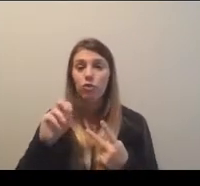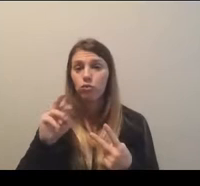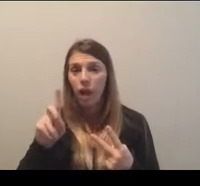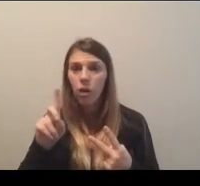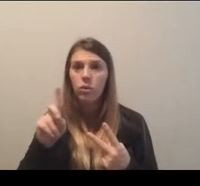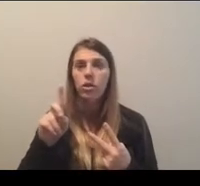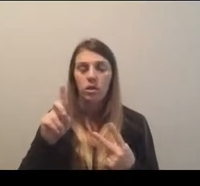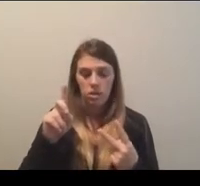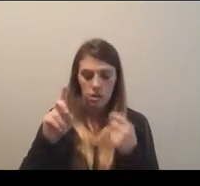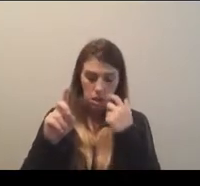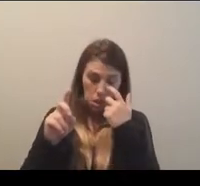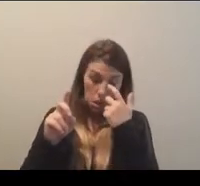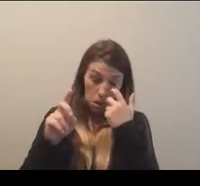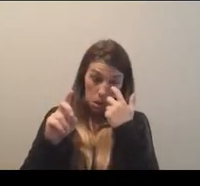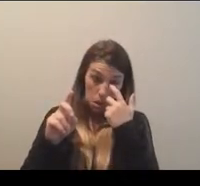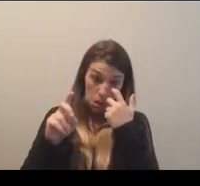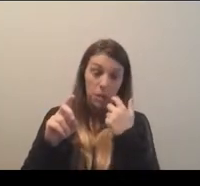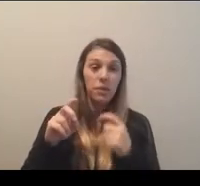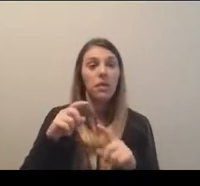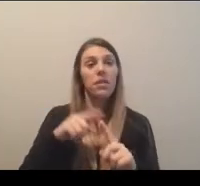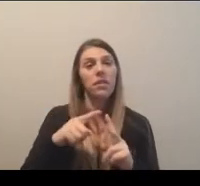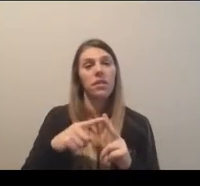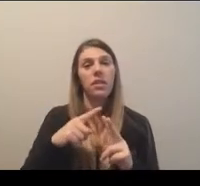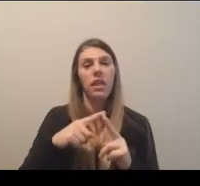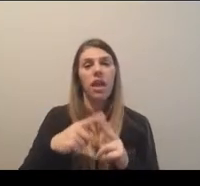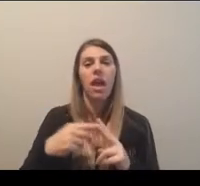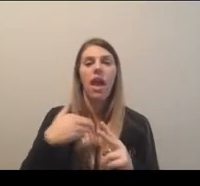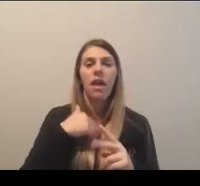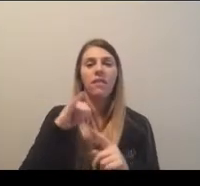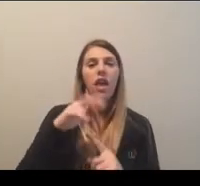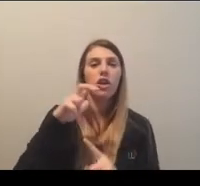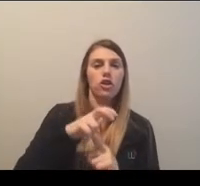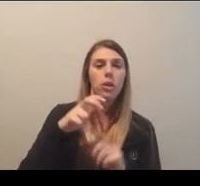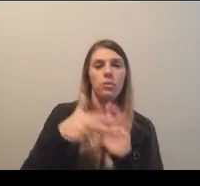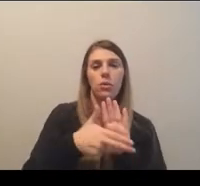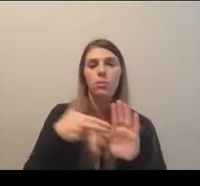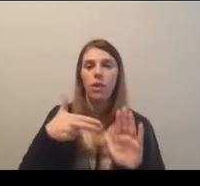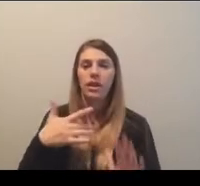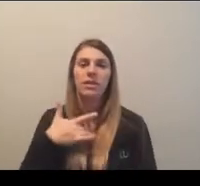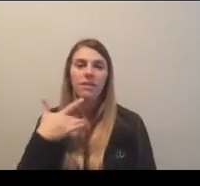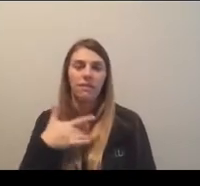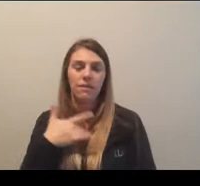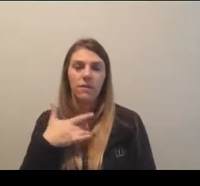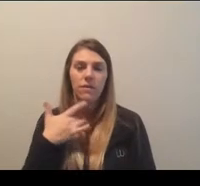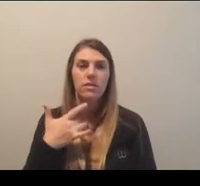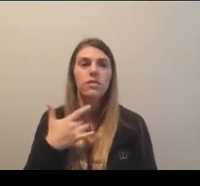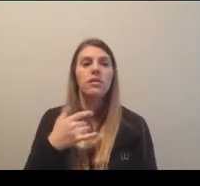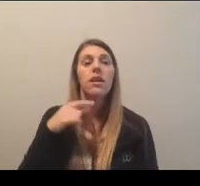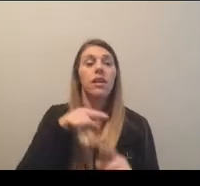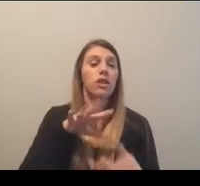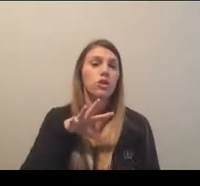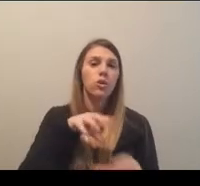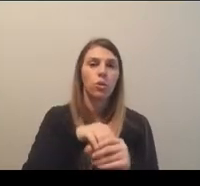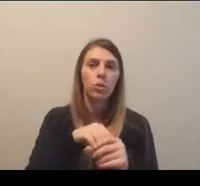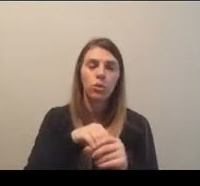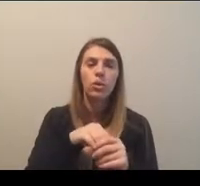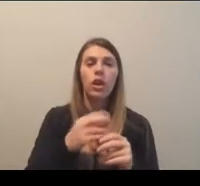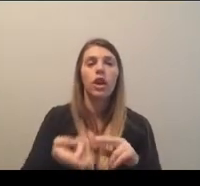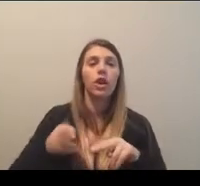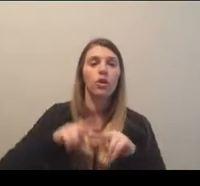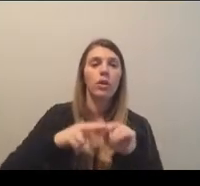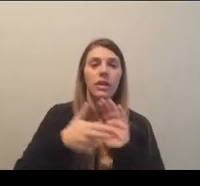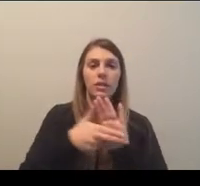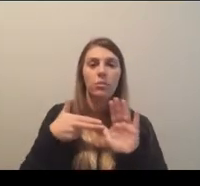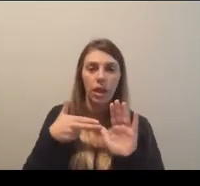that it does have that championship branded feel. That includes, um, increased branding